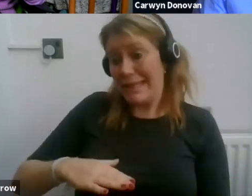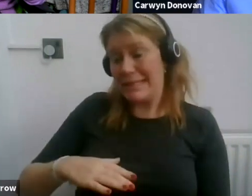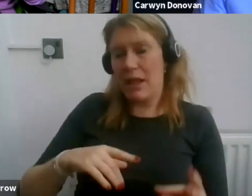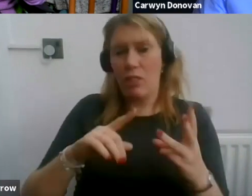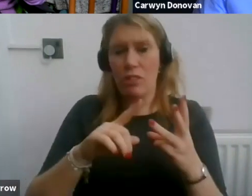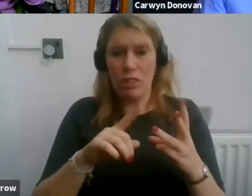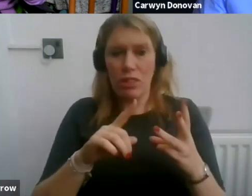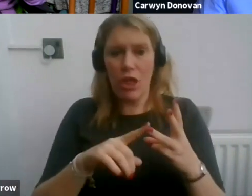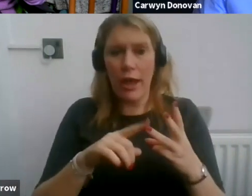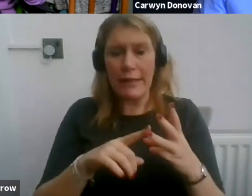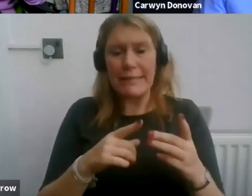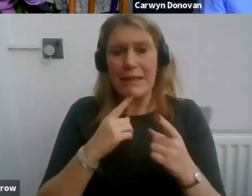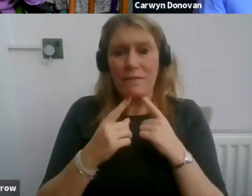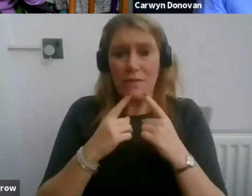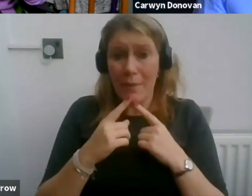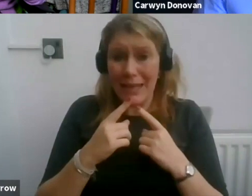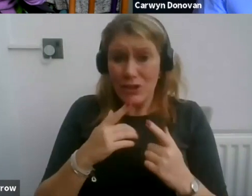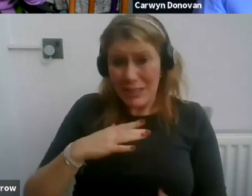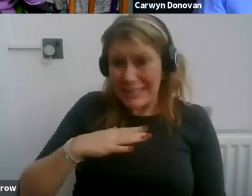is the information relevant?